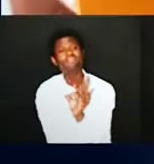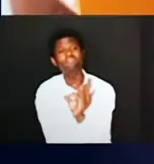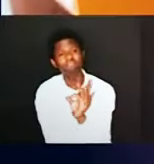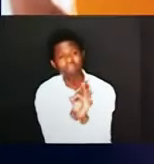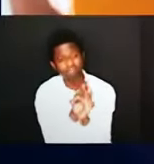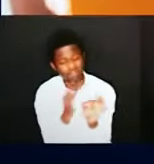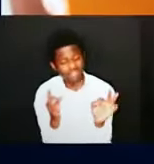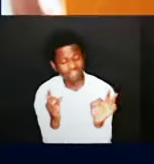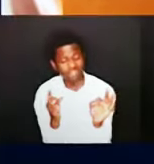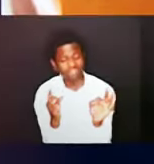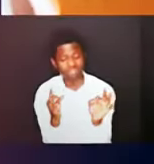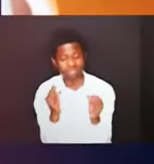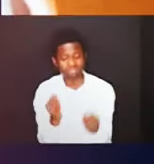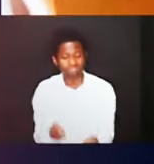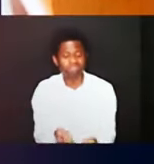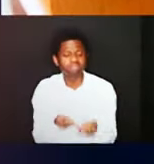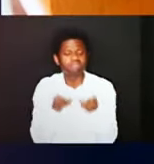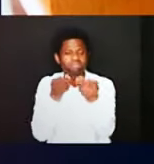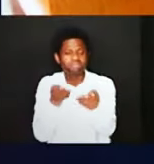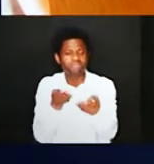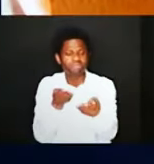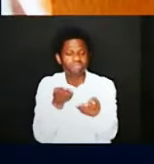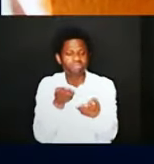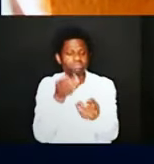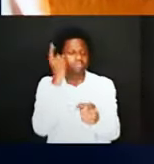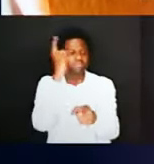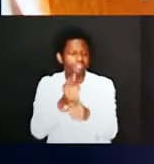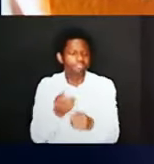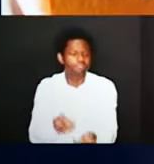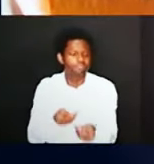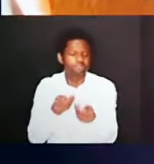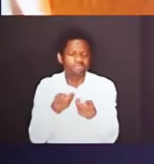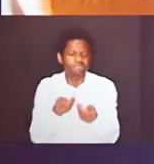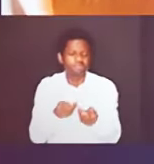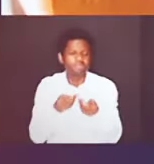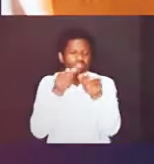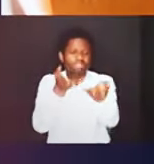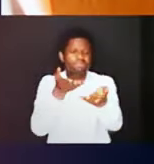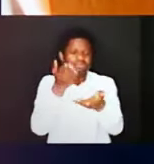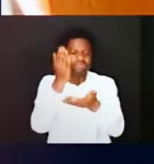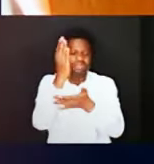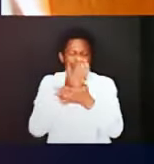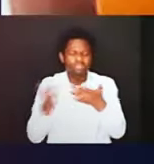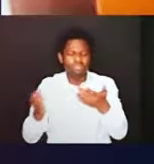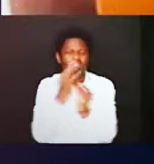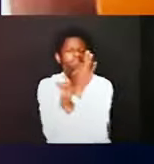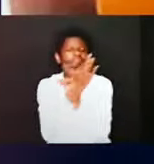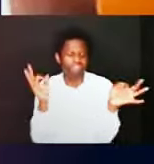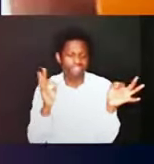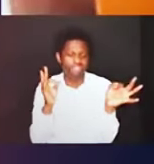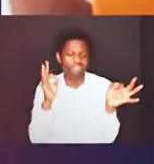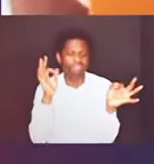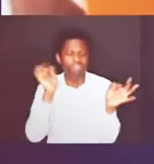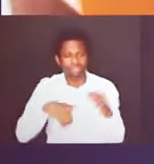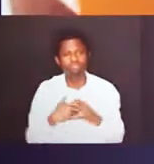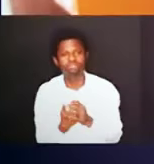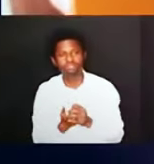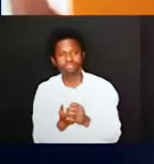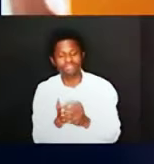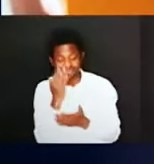is a gift a free unconditional present